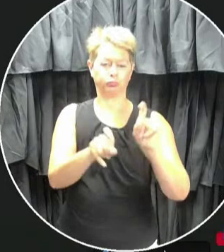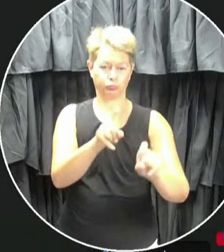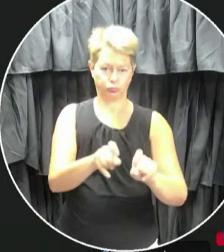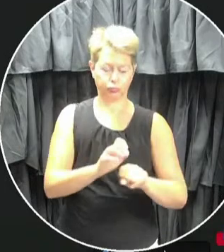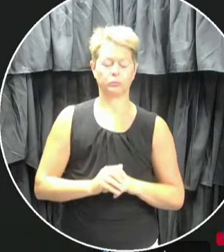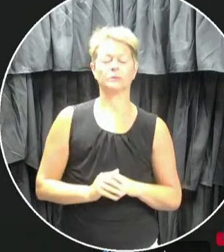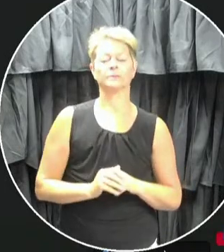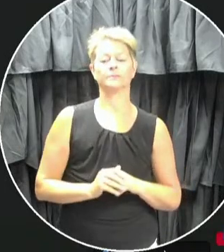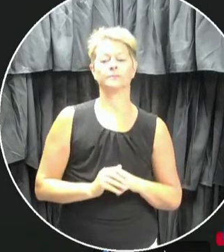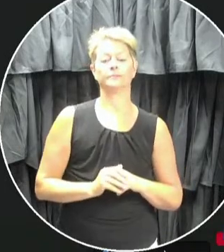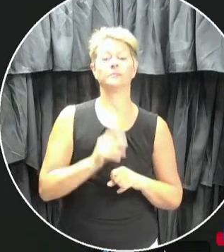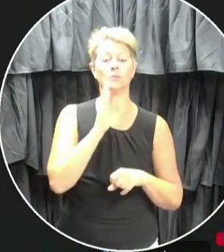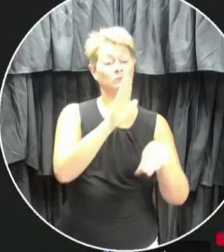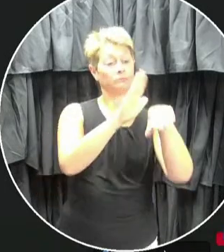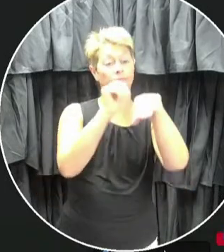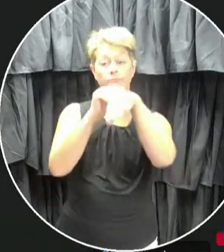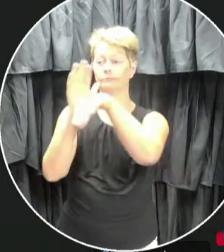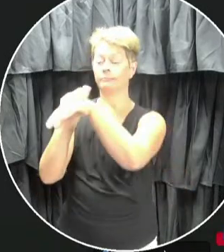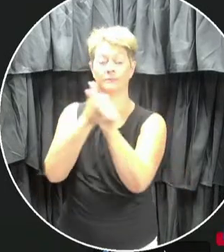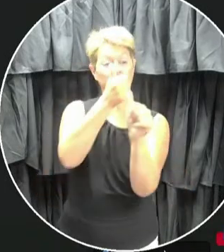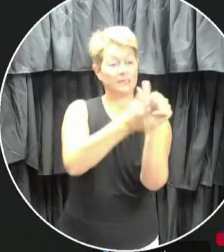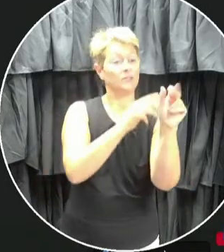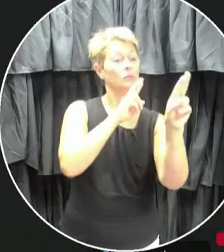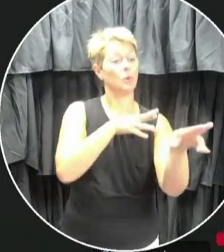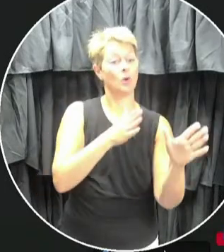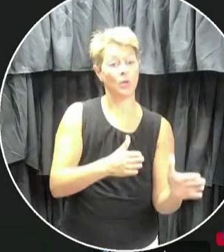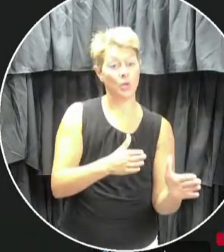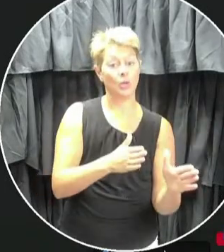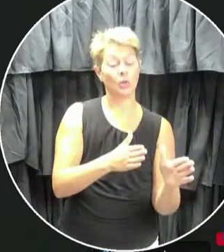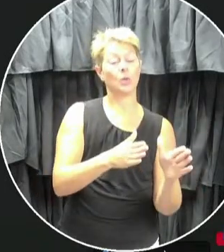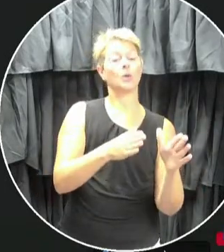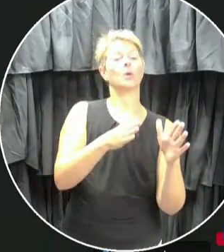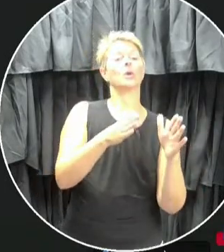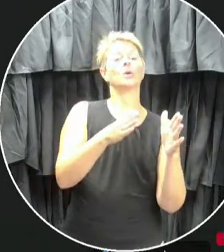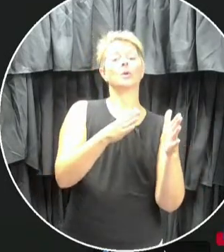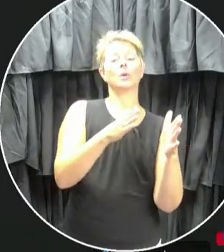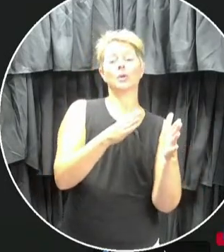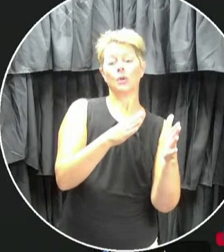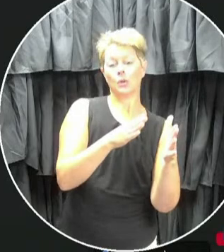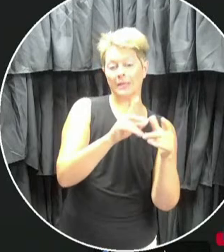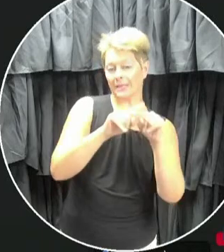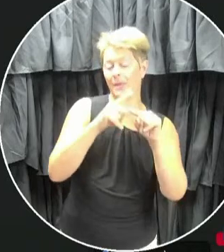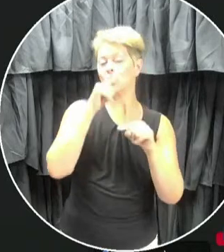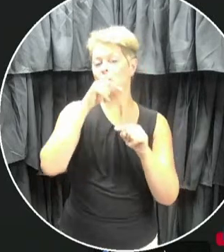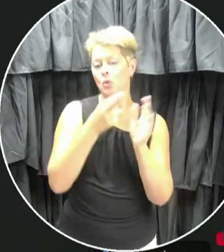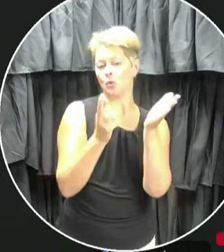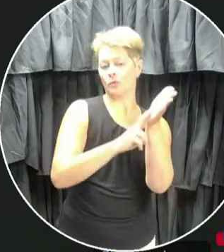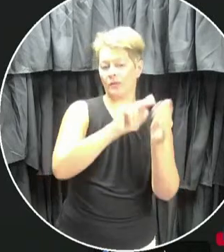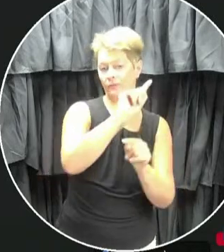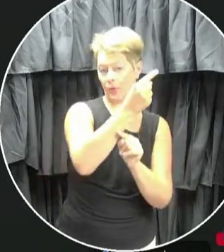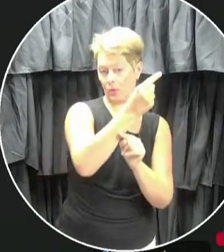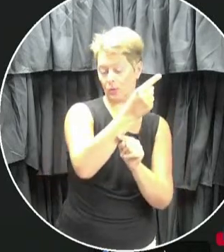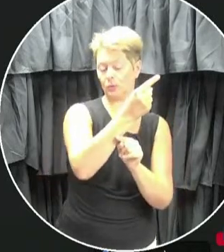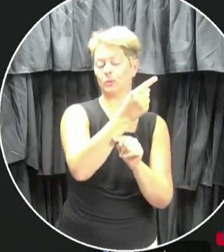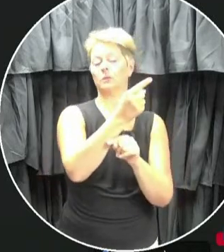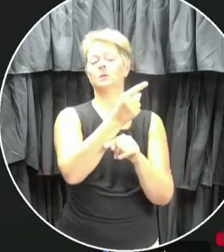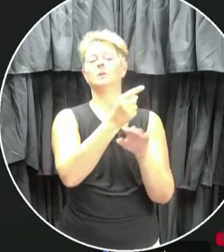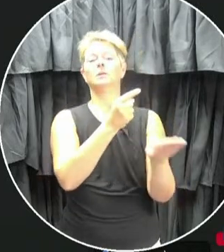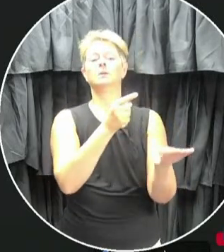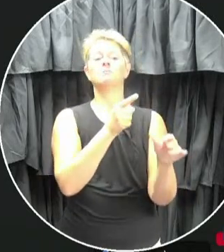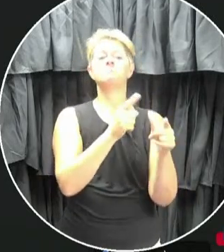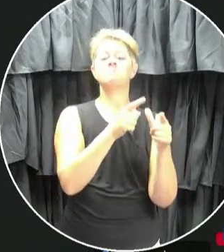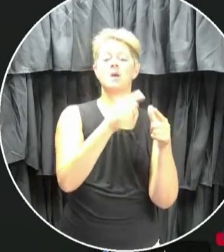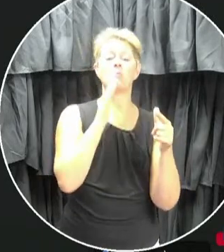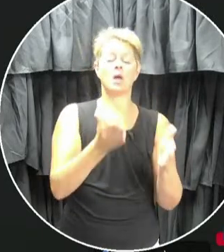I will call on each reporter in the order that you registered for today's event. We will unmute your mic, and then you will be